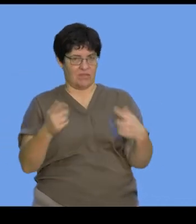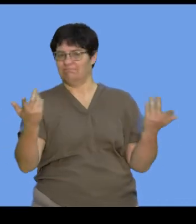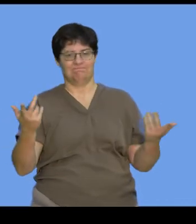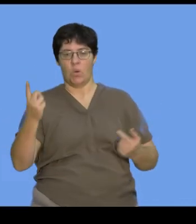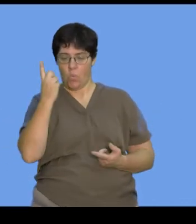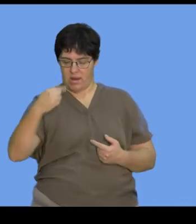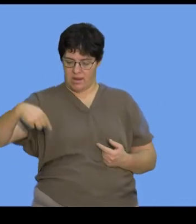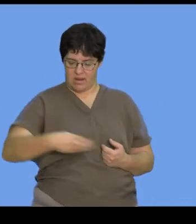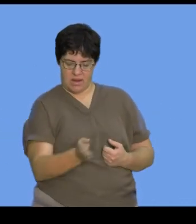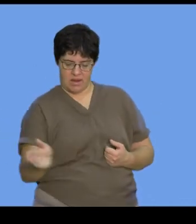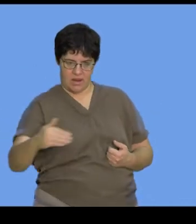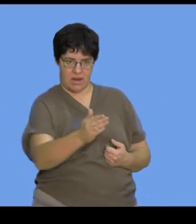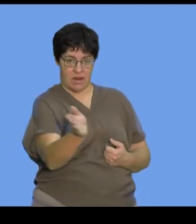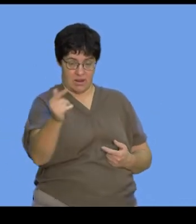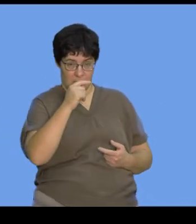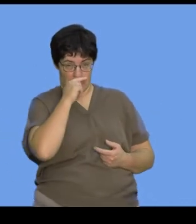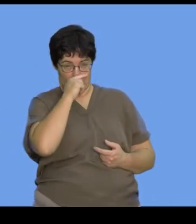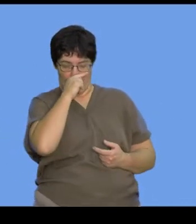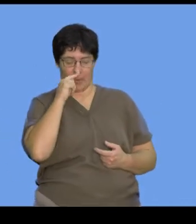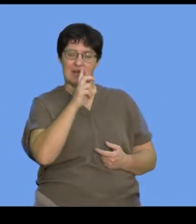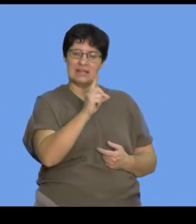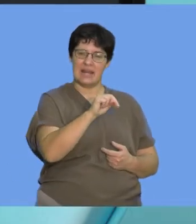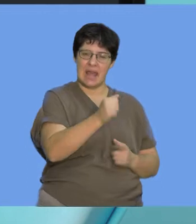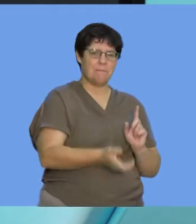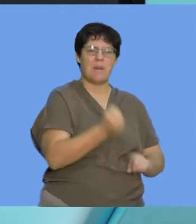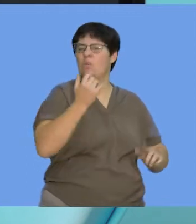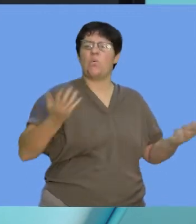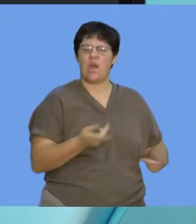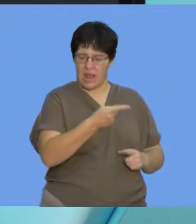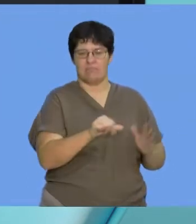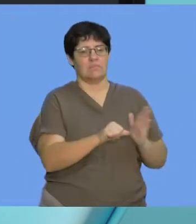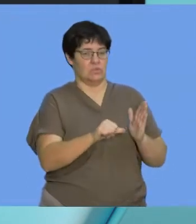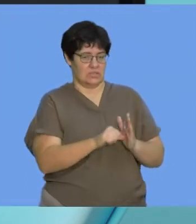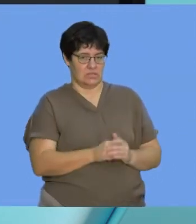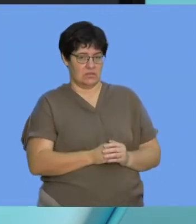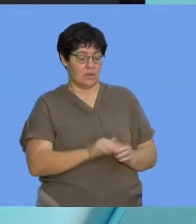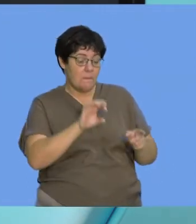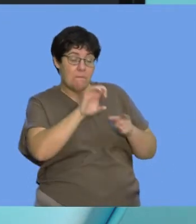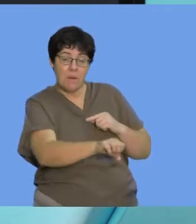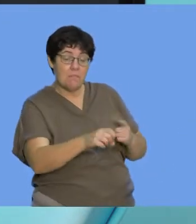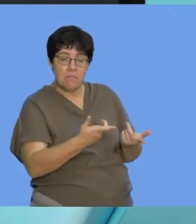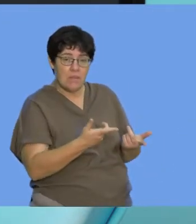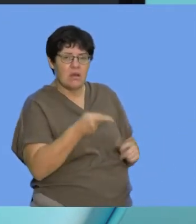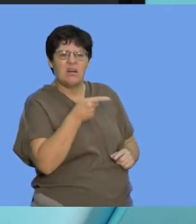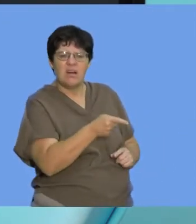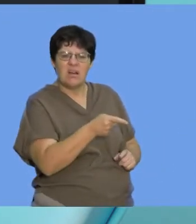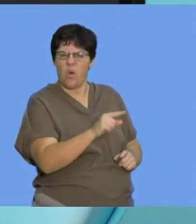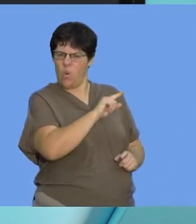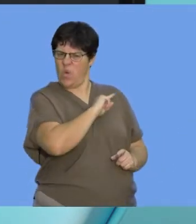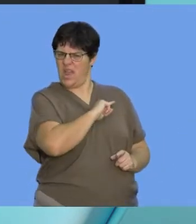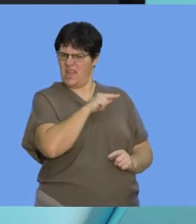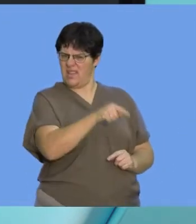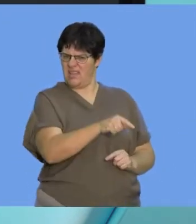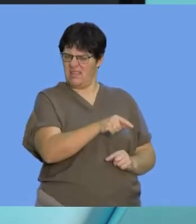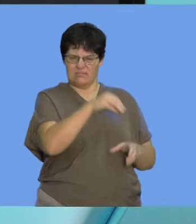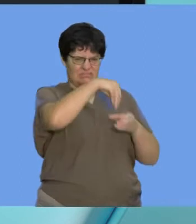detail in a little while. It's important that we understand where DNA is found. And the location of DNA is important to understanding what's